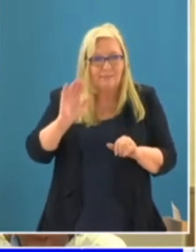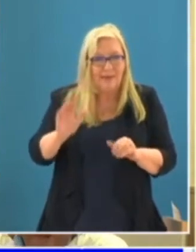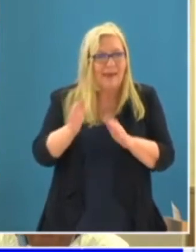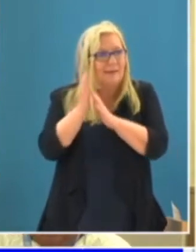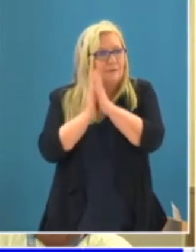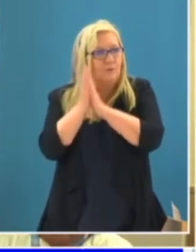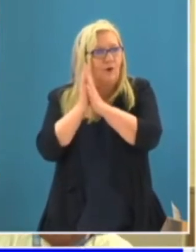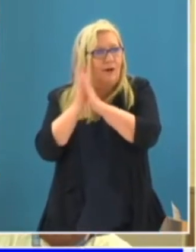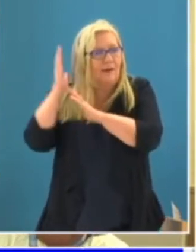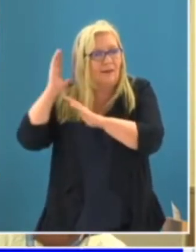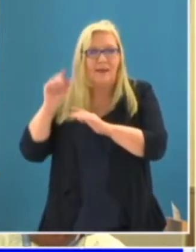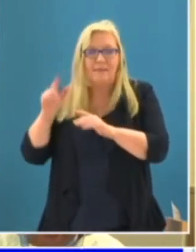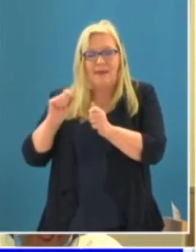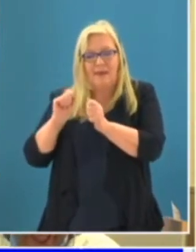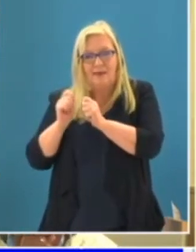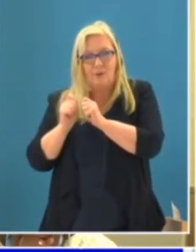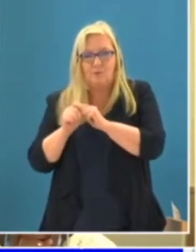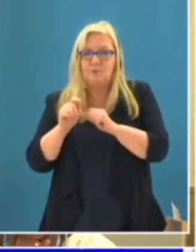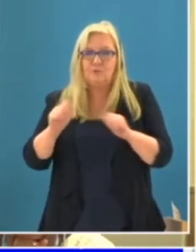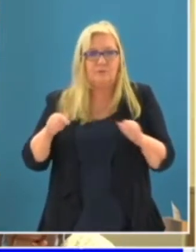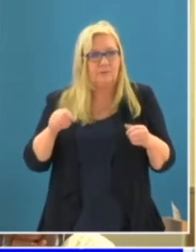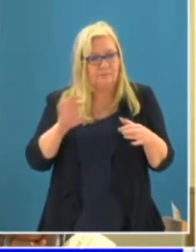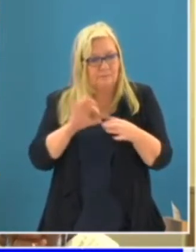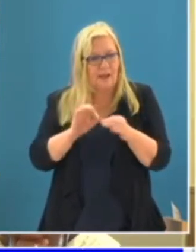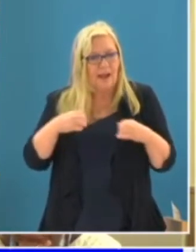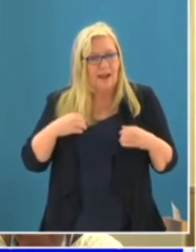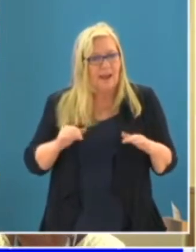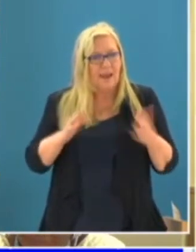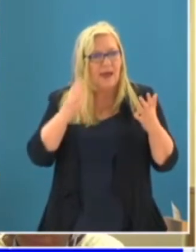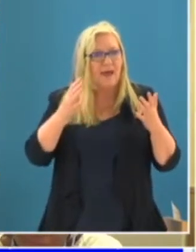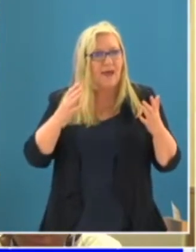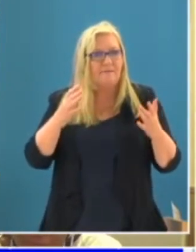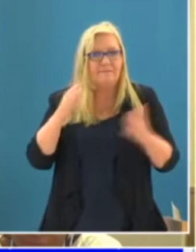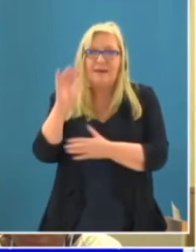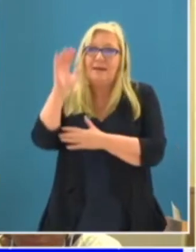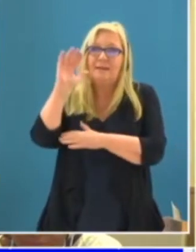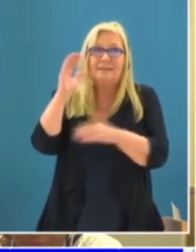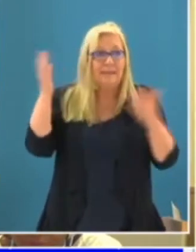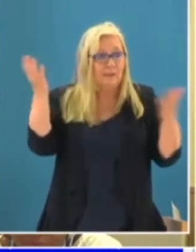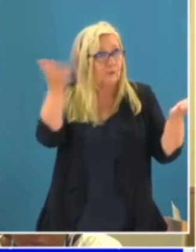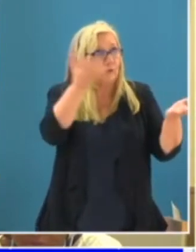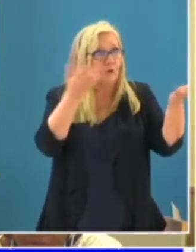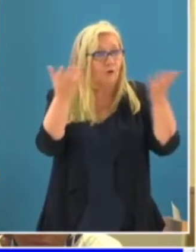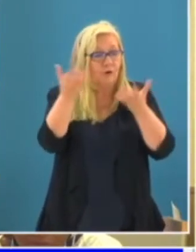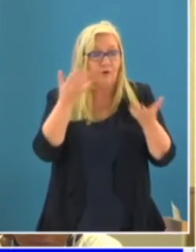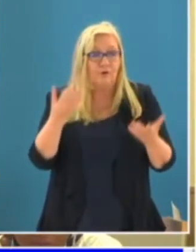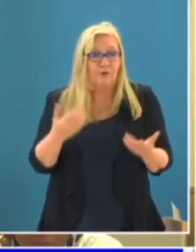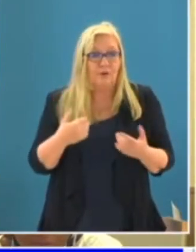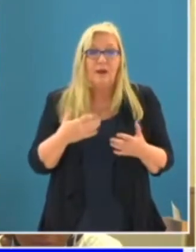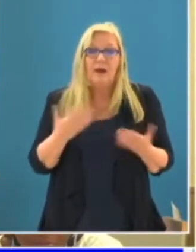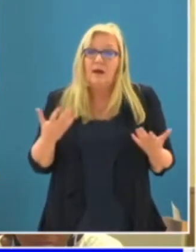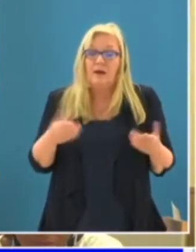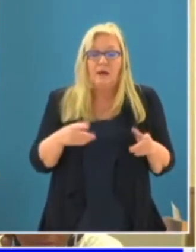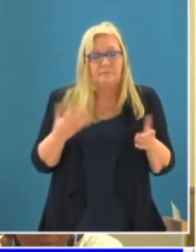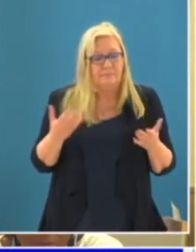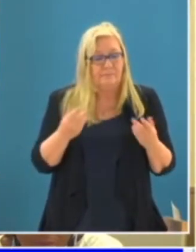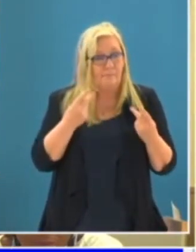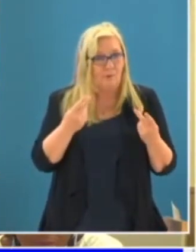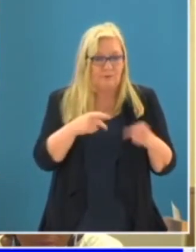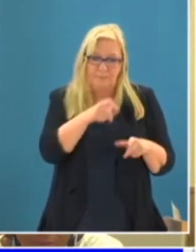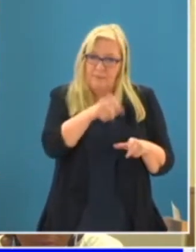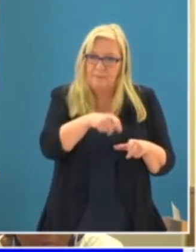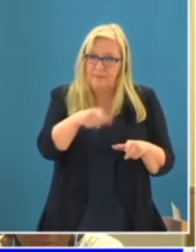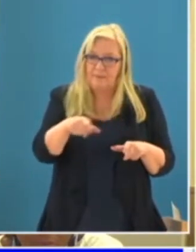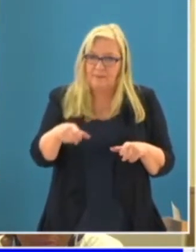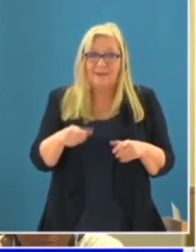evolution and their approach to nature and life. People are the most important aspect in the success of any policy and campaign. If the